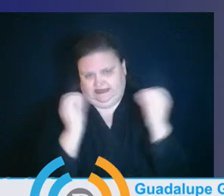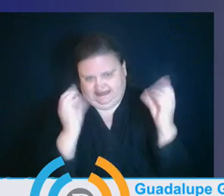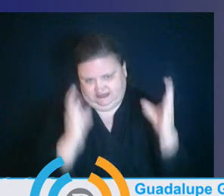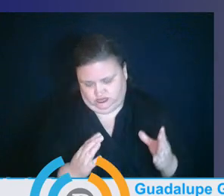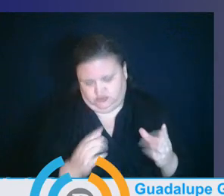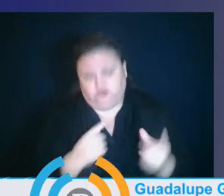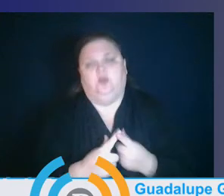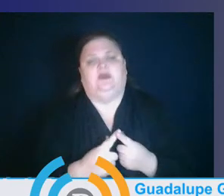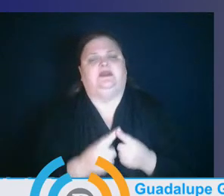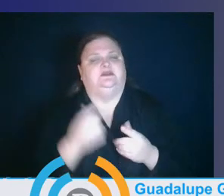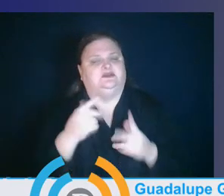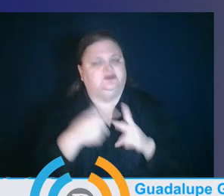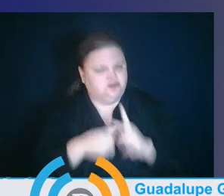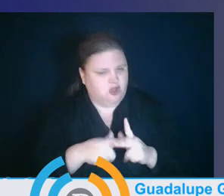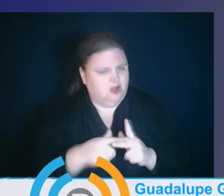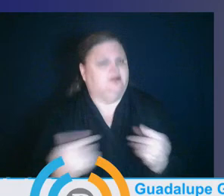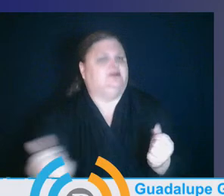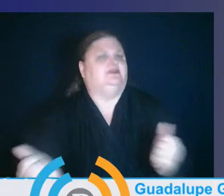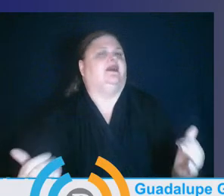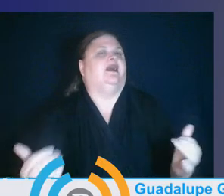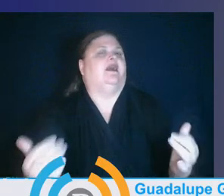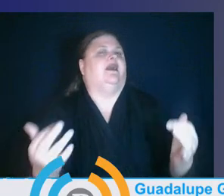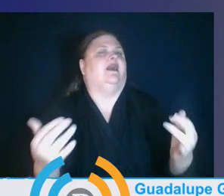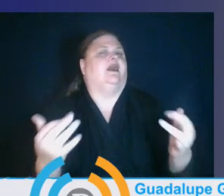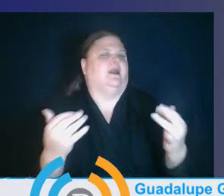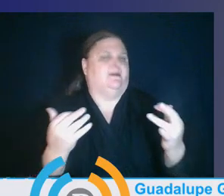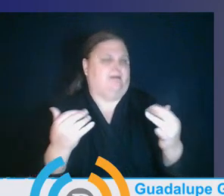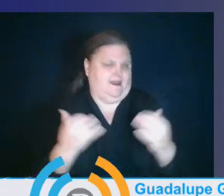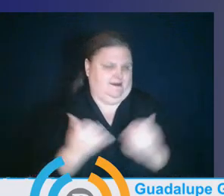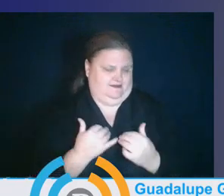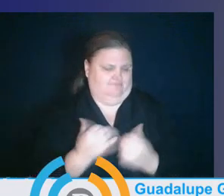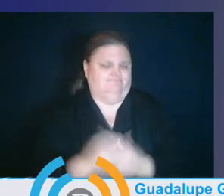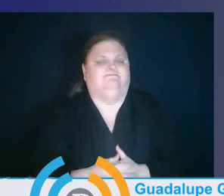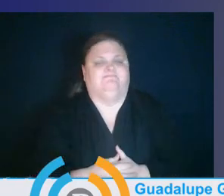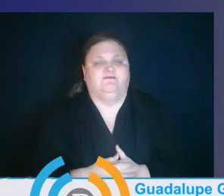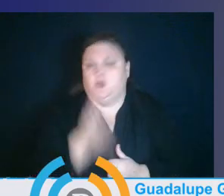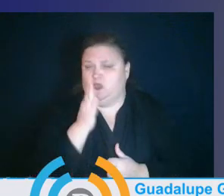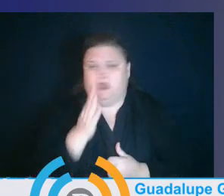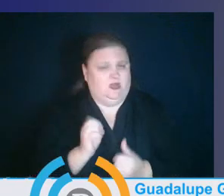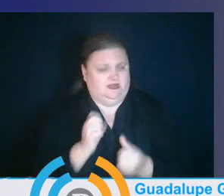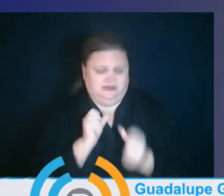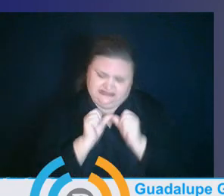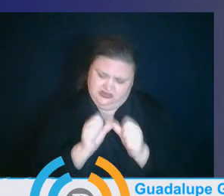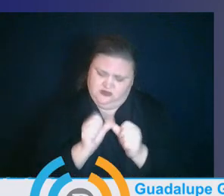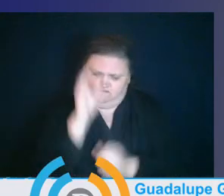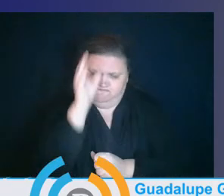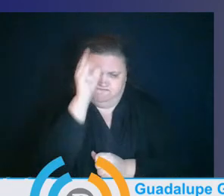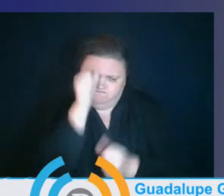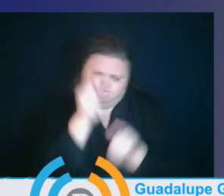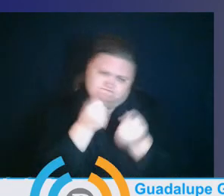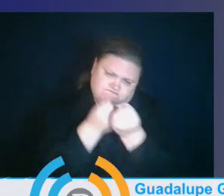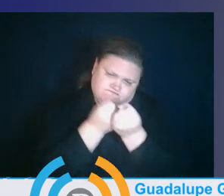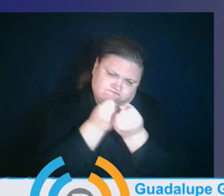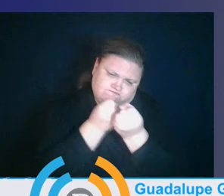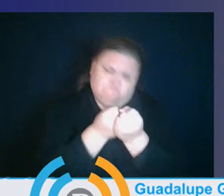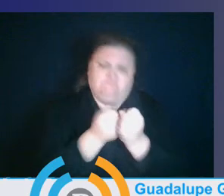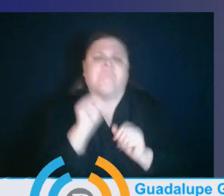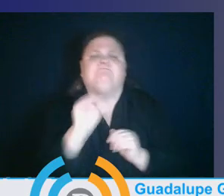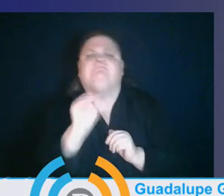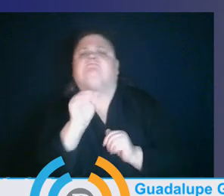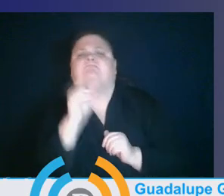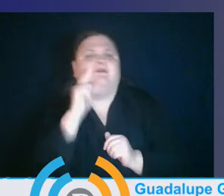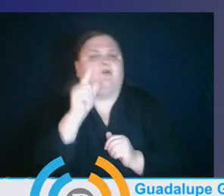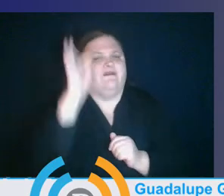back into our schools. We're going to continue to be tenacious advocates for federal monies because we think,